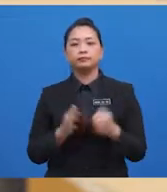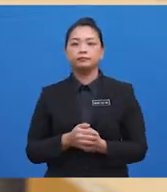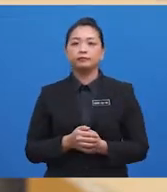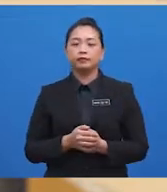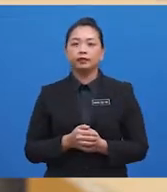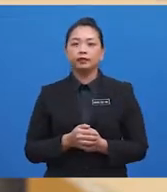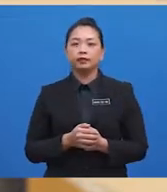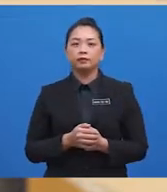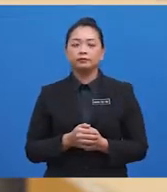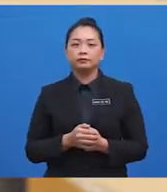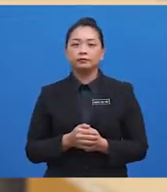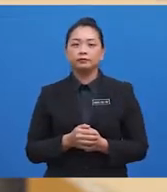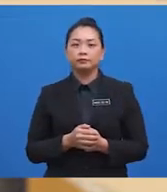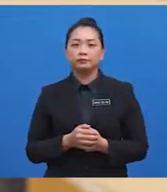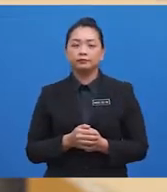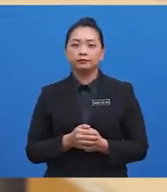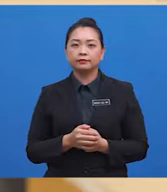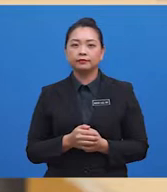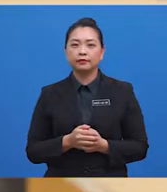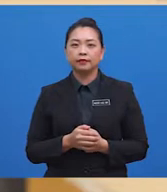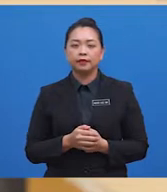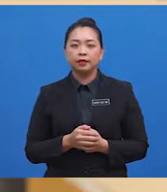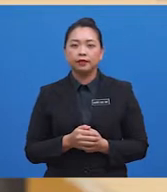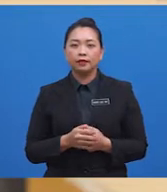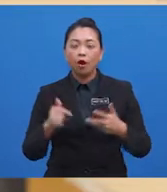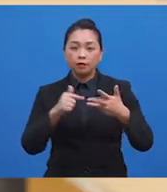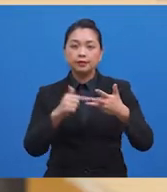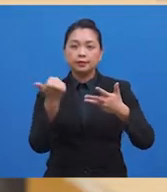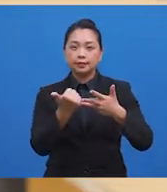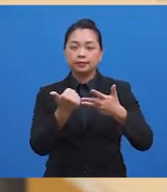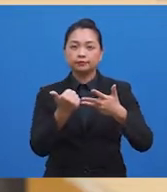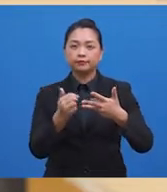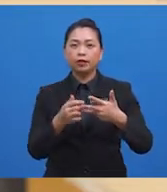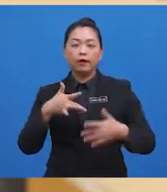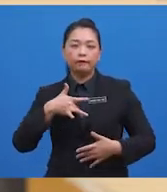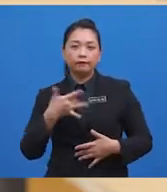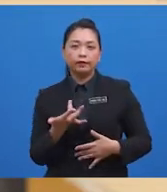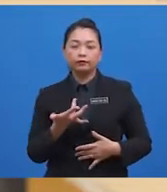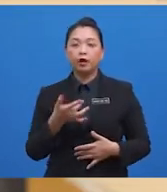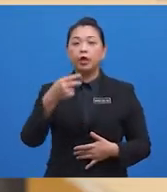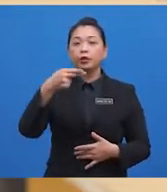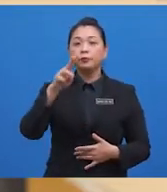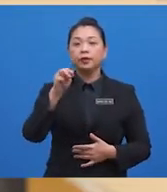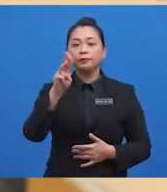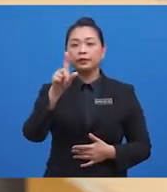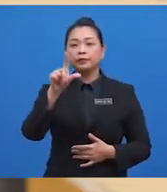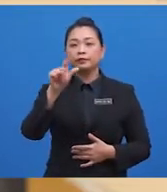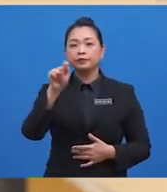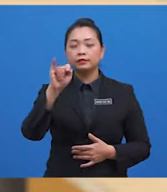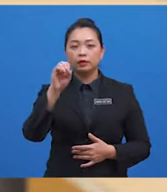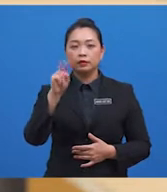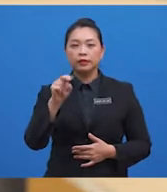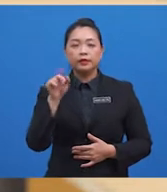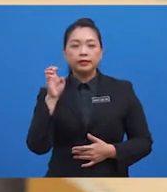descended so far into drug addiction and was desperate for help? Or C, a feeling of humiliation and disbelief